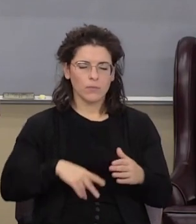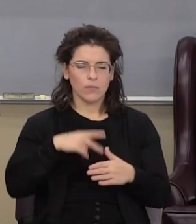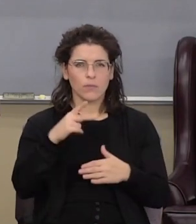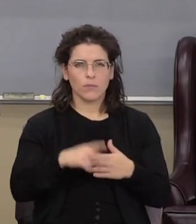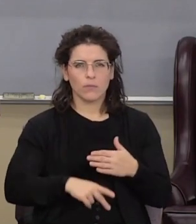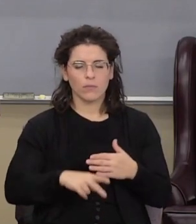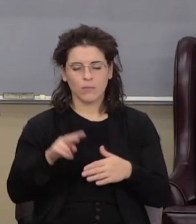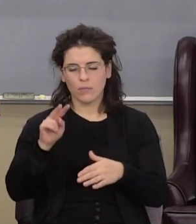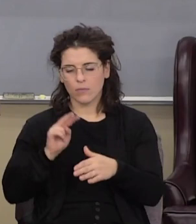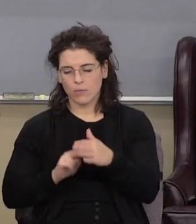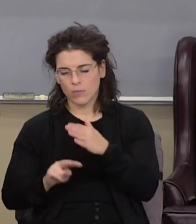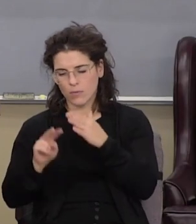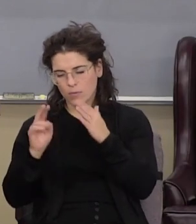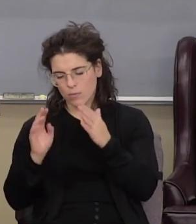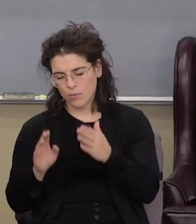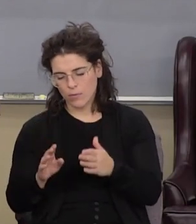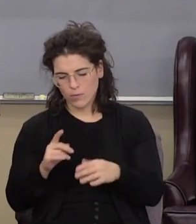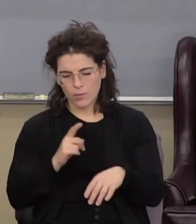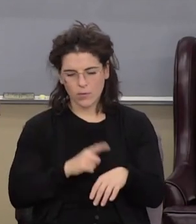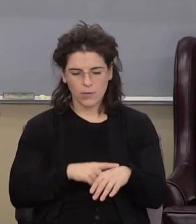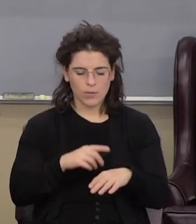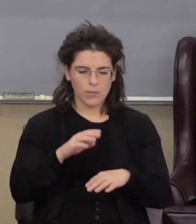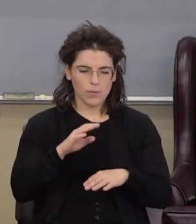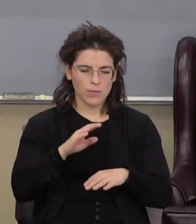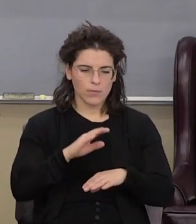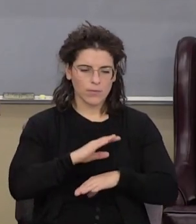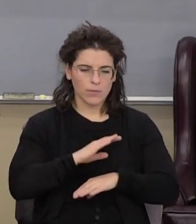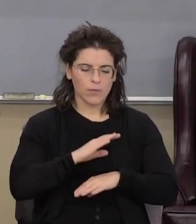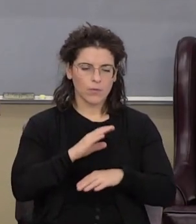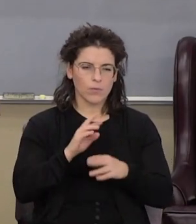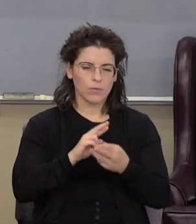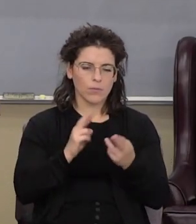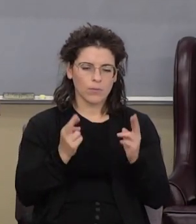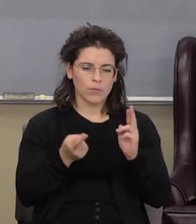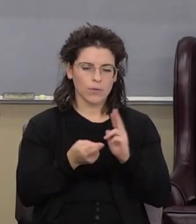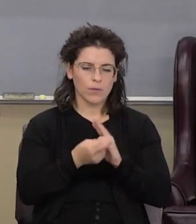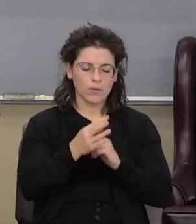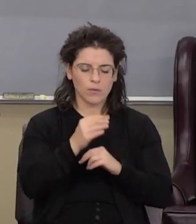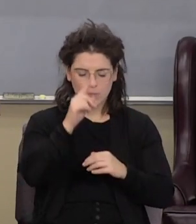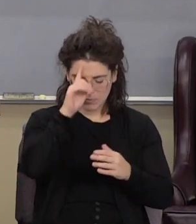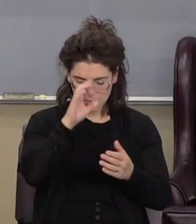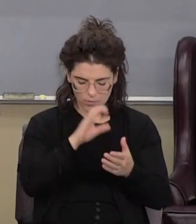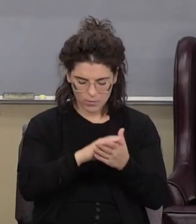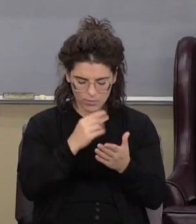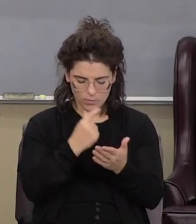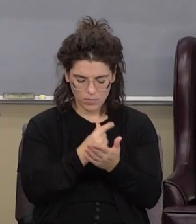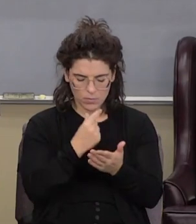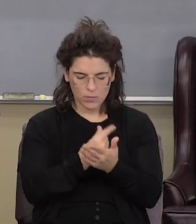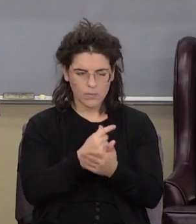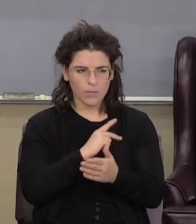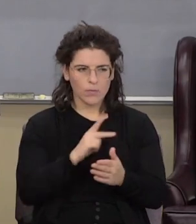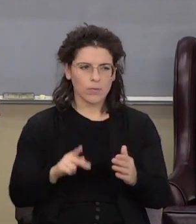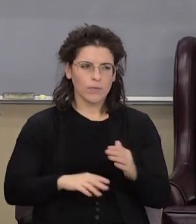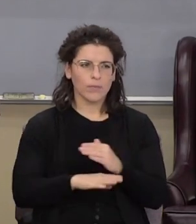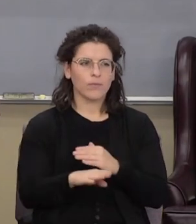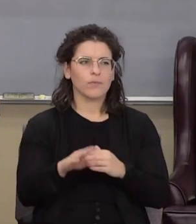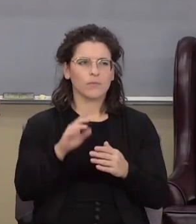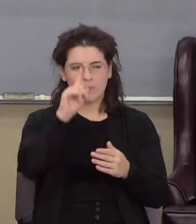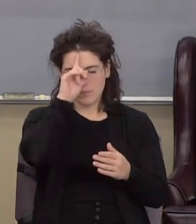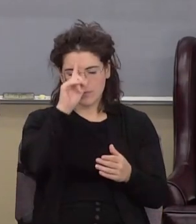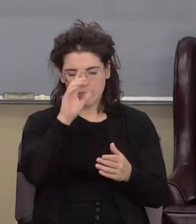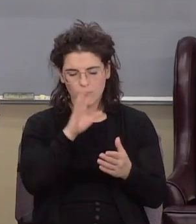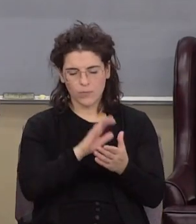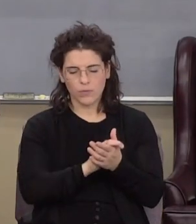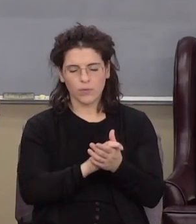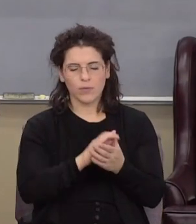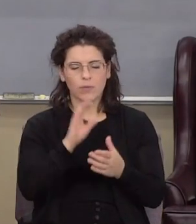prophecy the time is fulfilled repent and believe the gospel of the kingdom he was preaching a message that has to